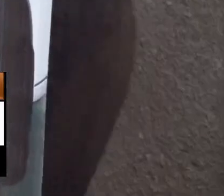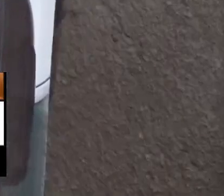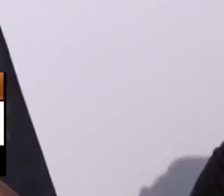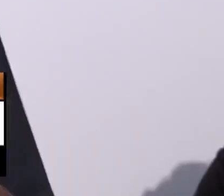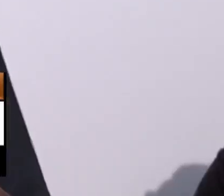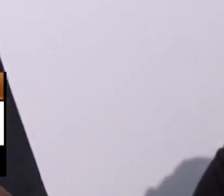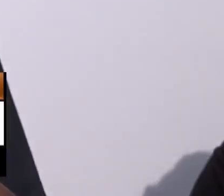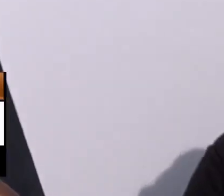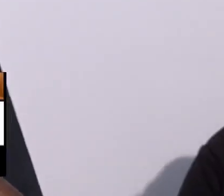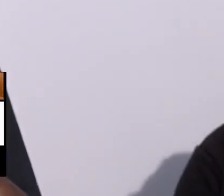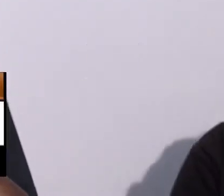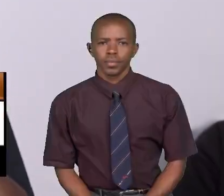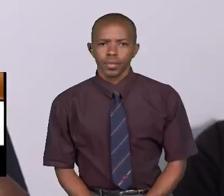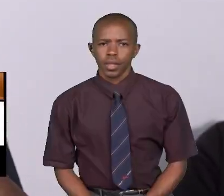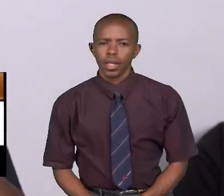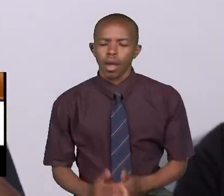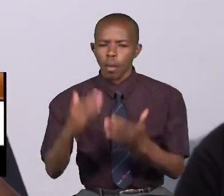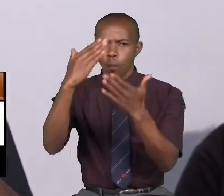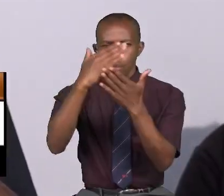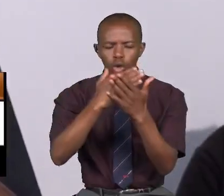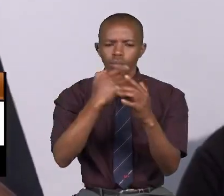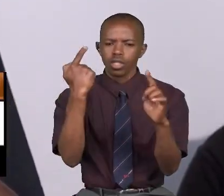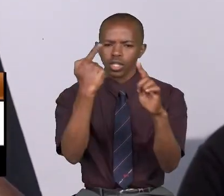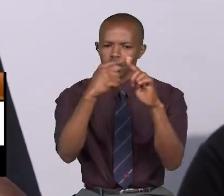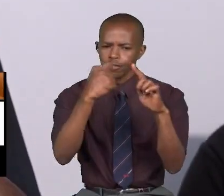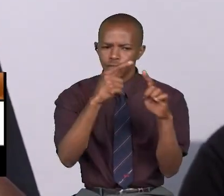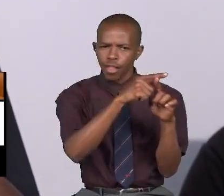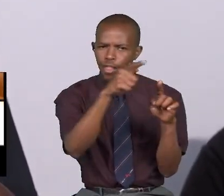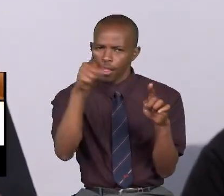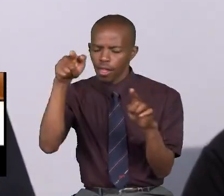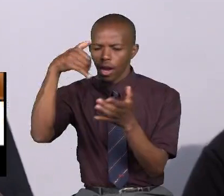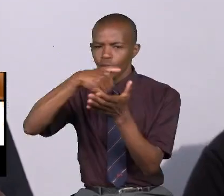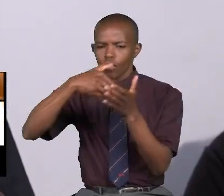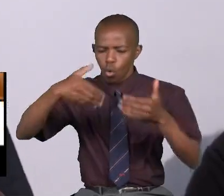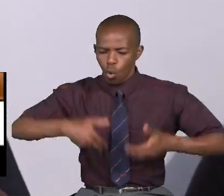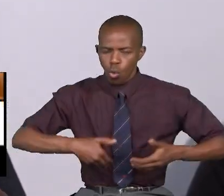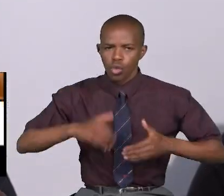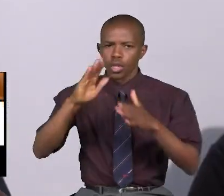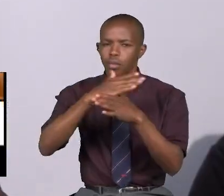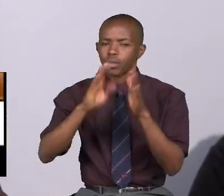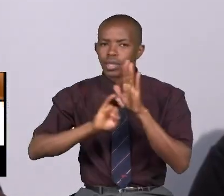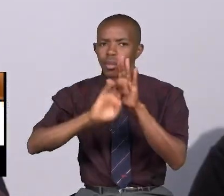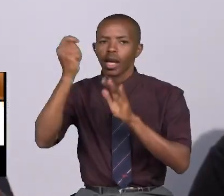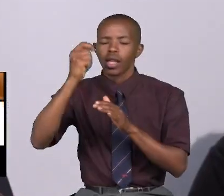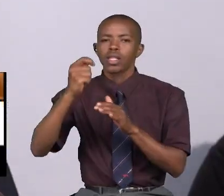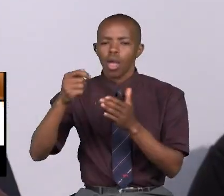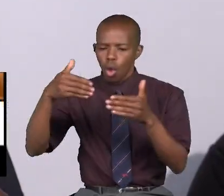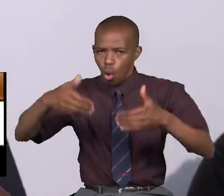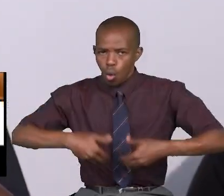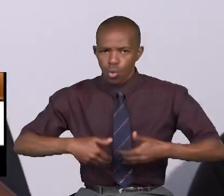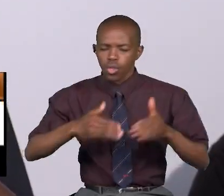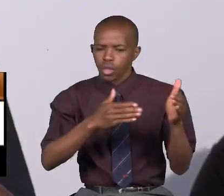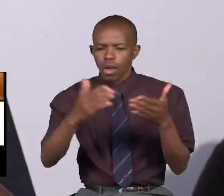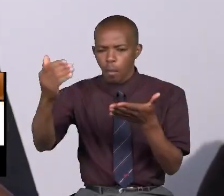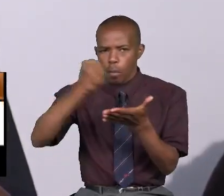There are various programs that are being run By the Youth Department Such as Kenya Youth Employment Opportunity